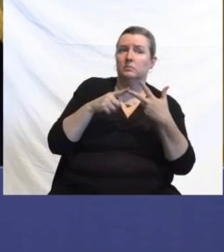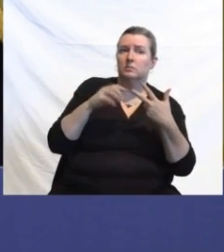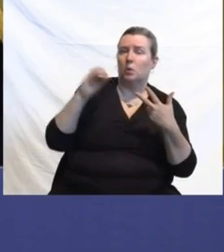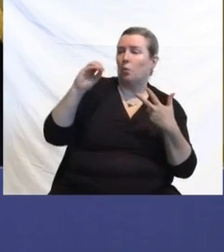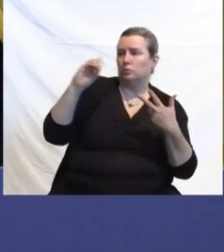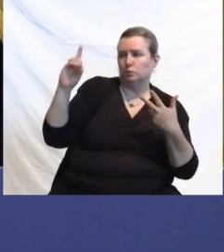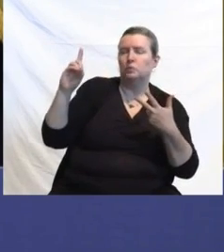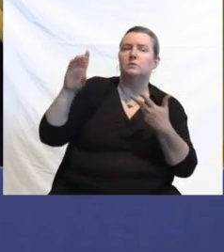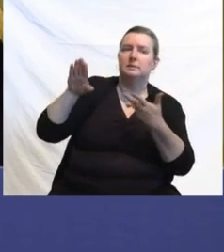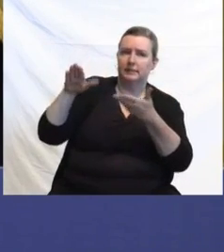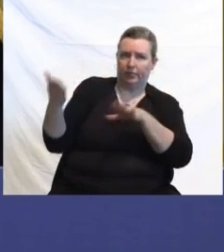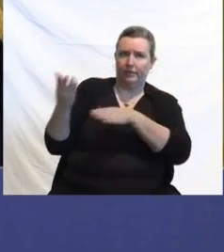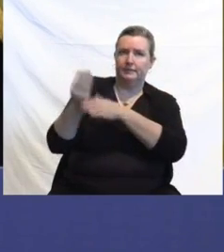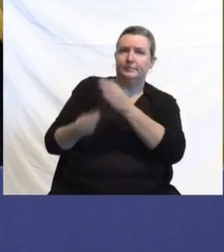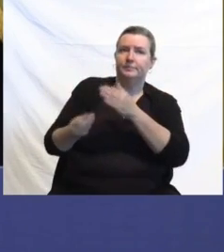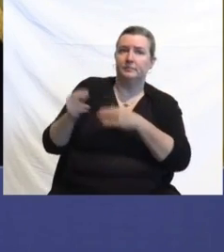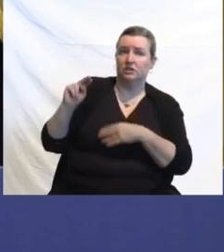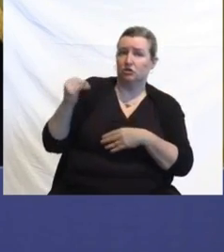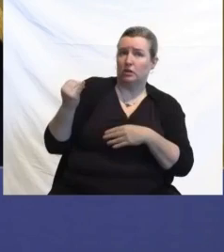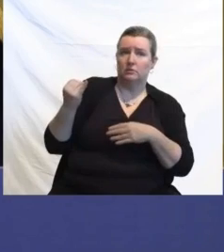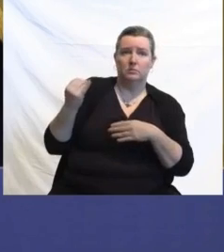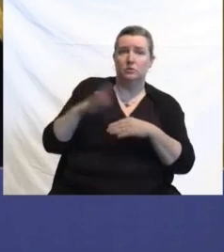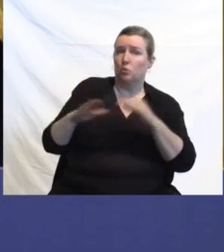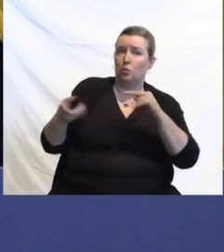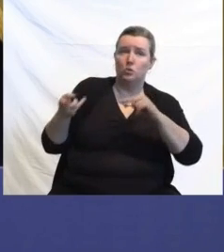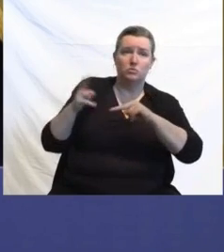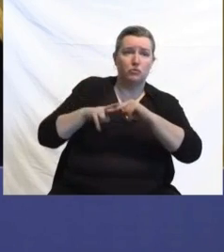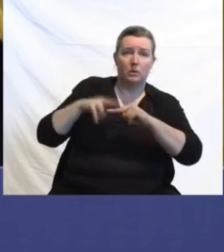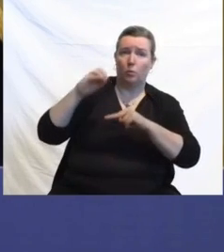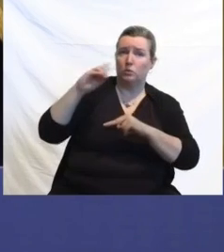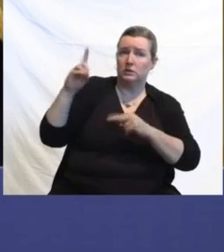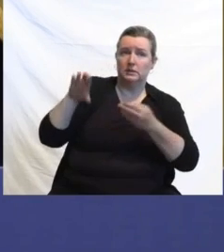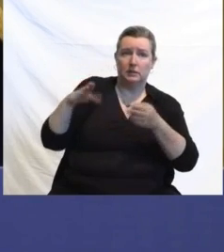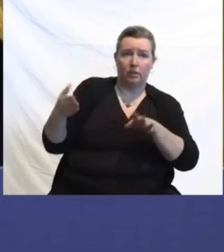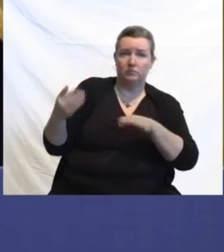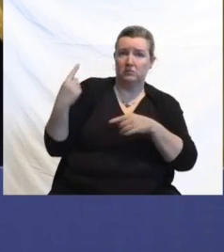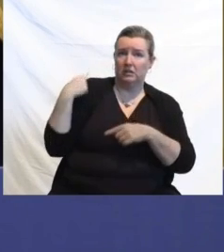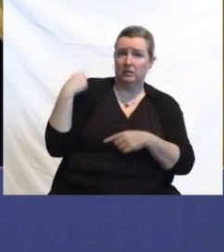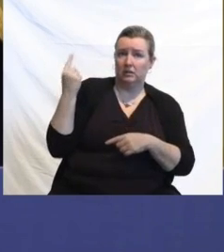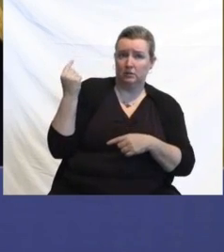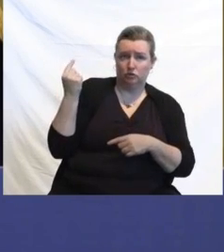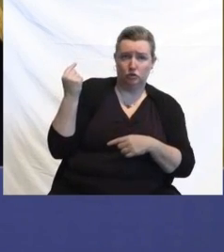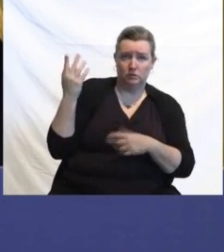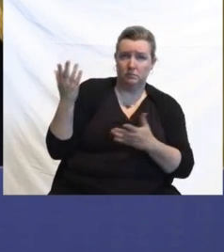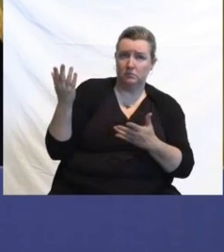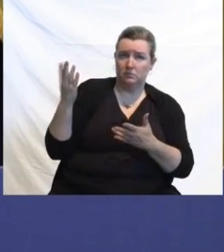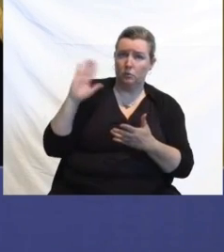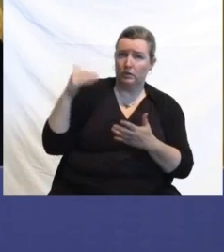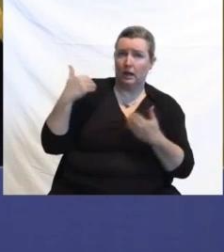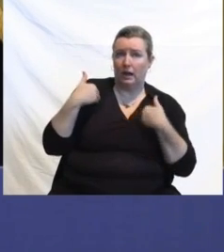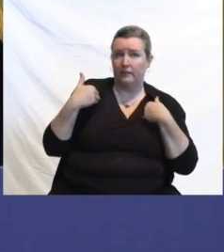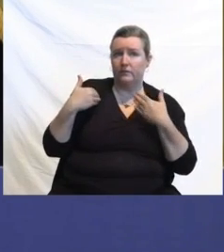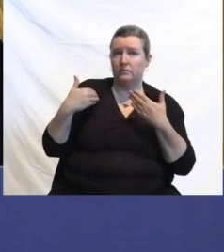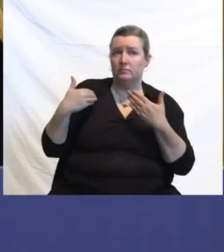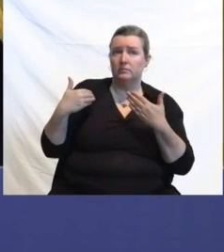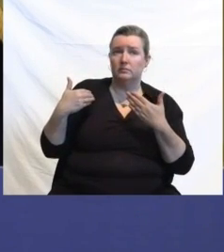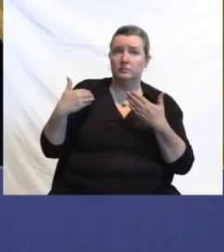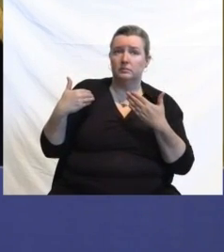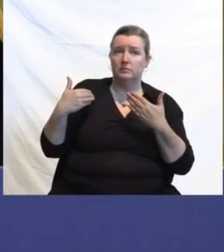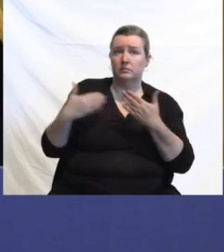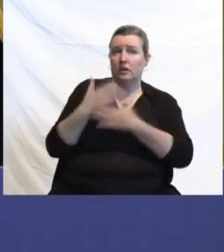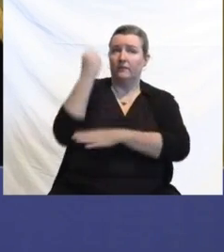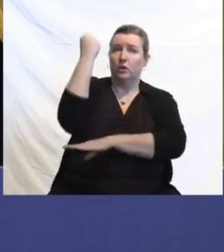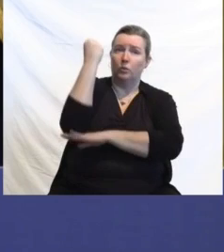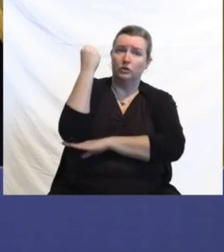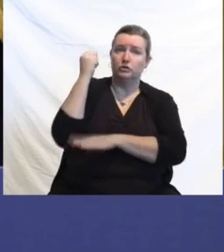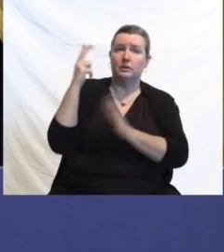didn't have an increase in overdose deaths last year, but we are on pace to set a new record and we've hovered around 3,000 annual deaths the